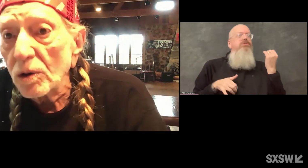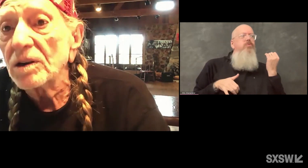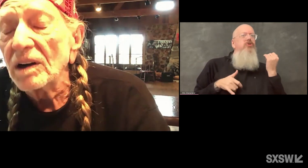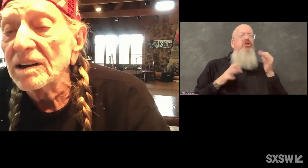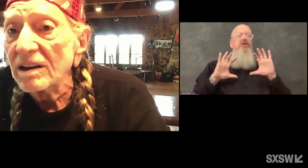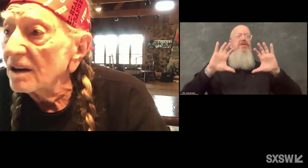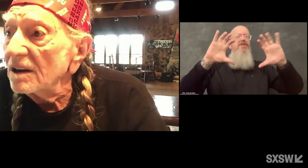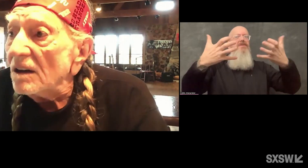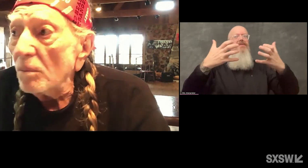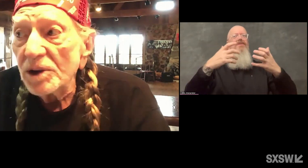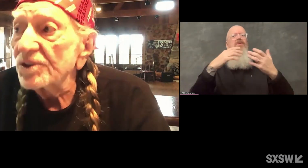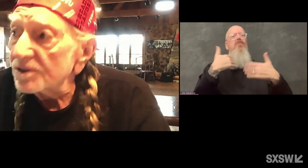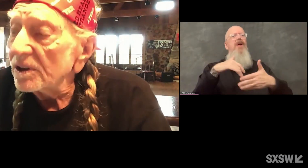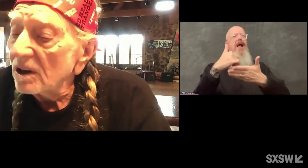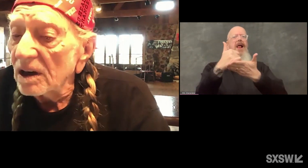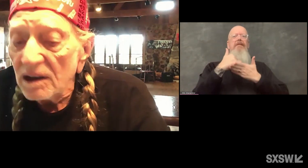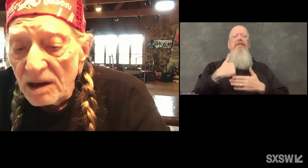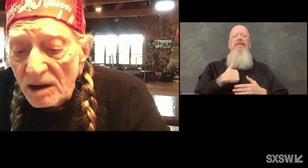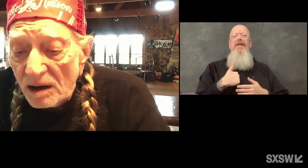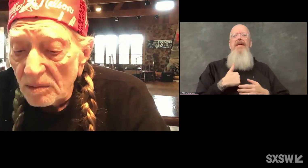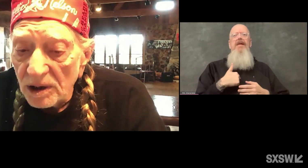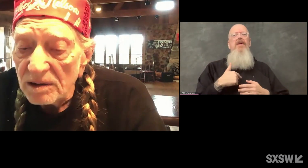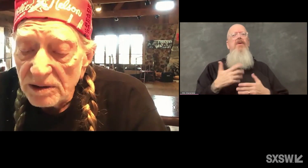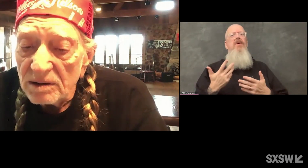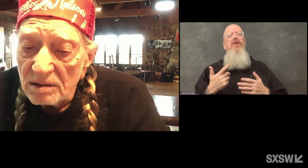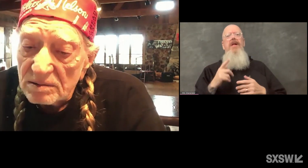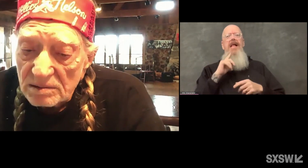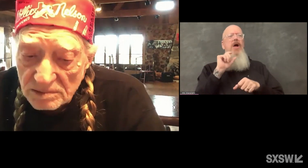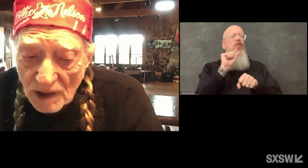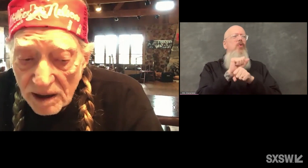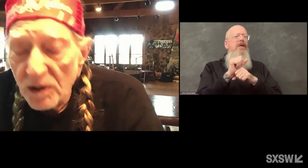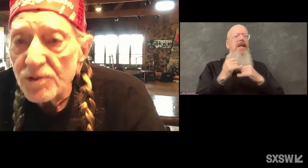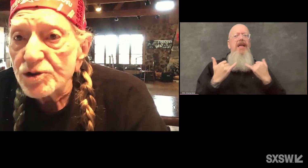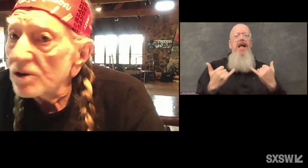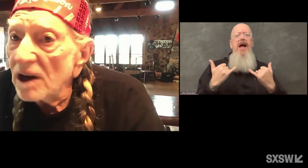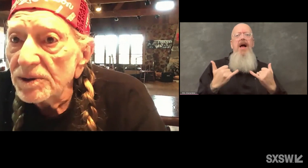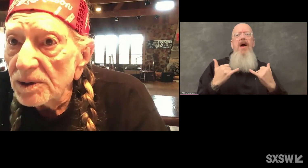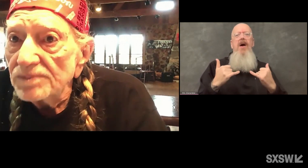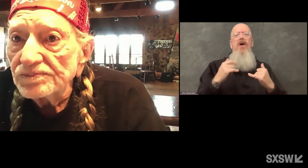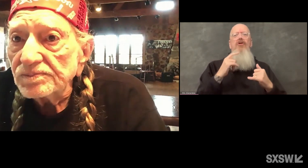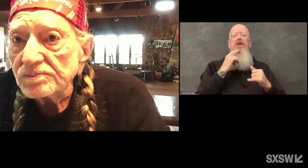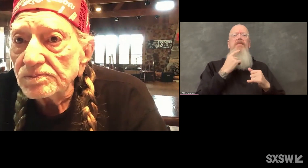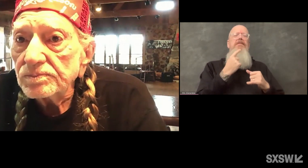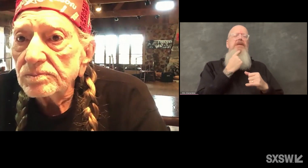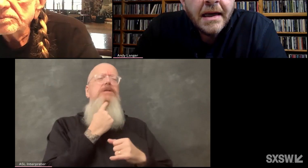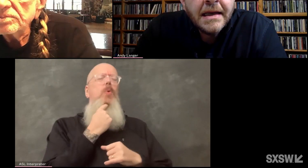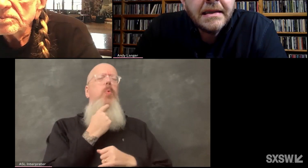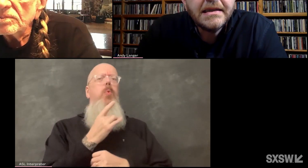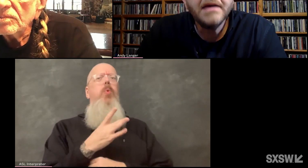who's out of work right now misses it a lot. But I know for sure I do.